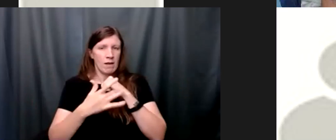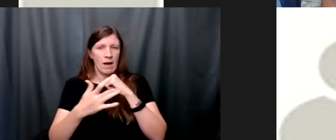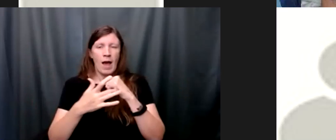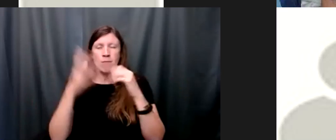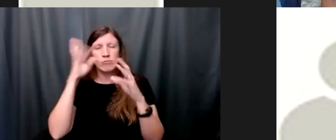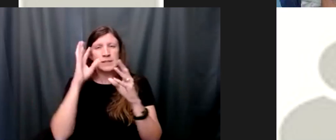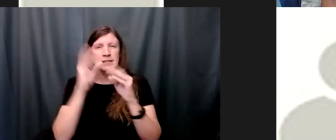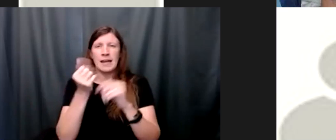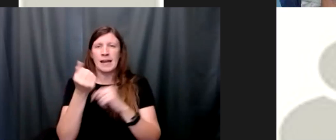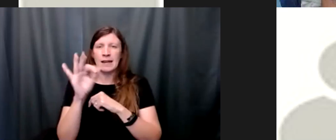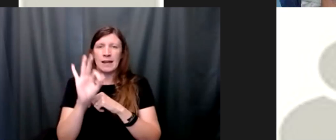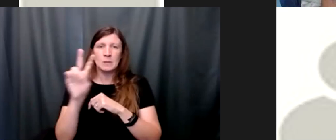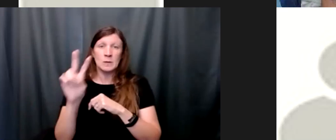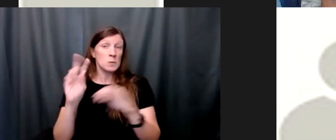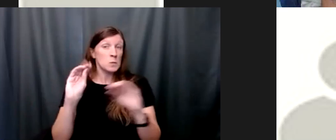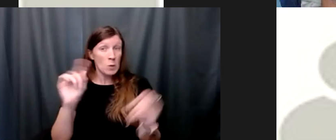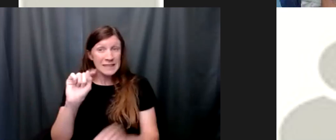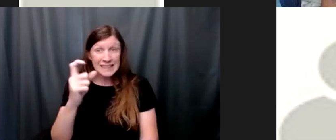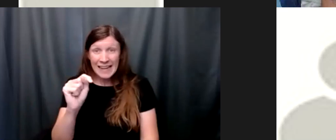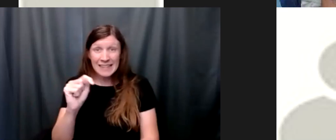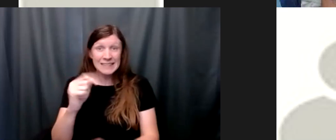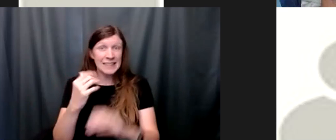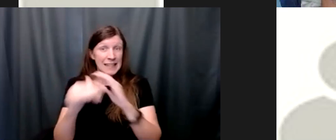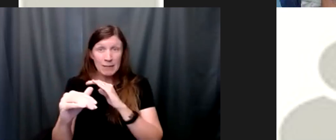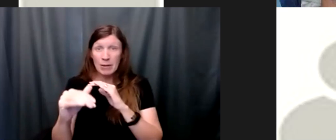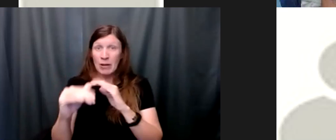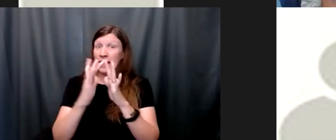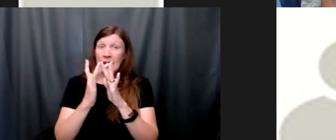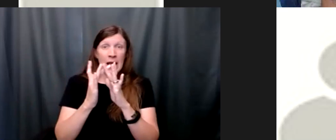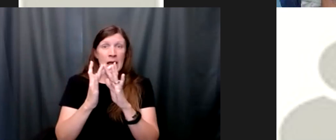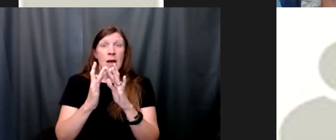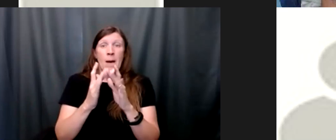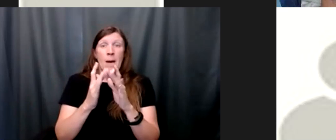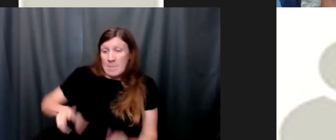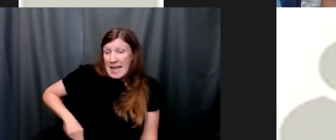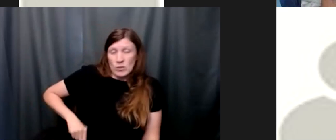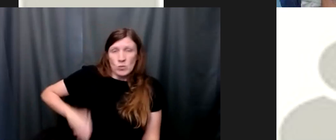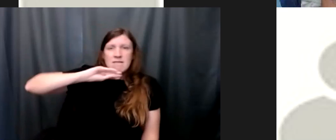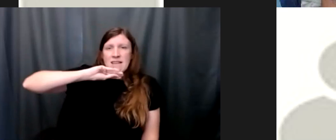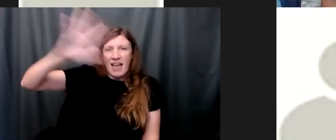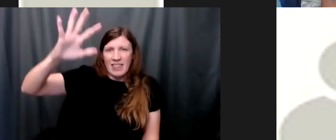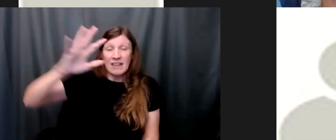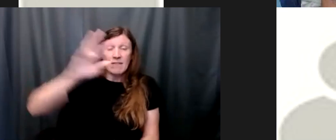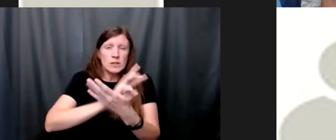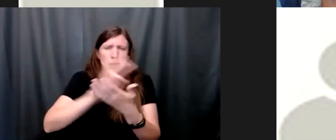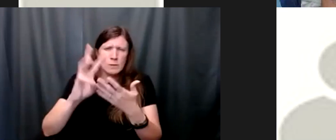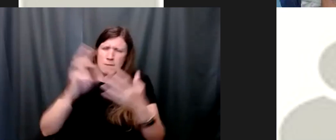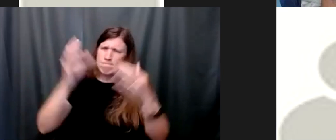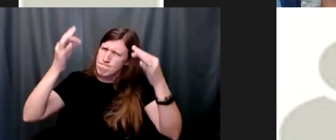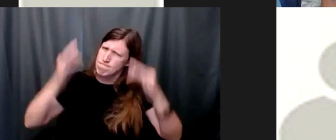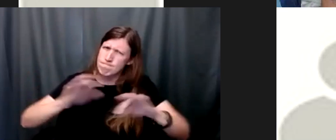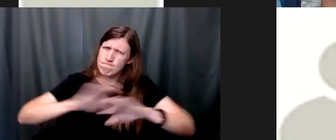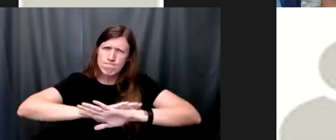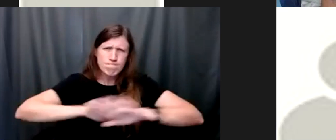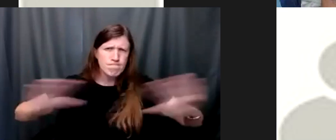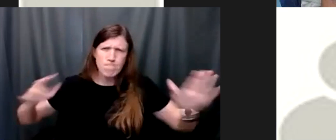no email no internet not even pagers and in that six weeks i was just determined to not